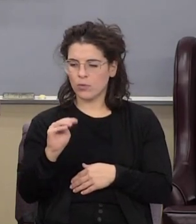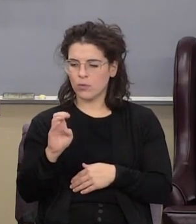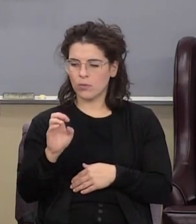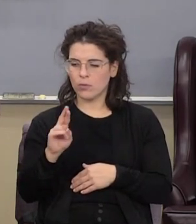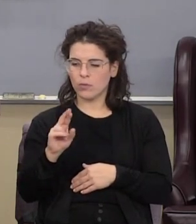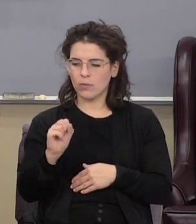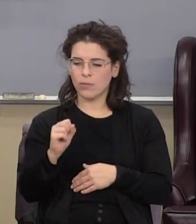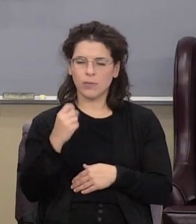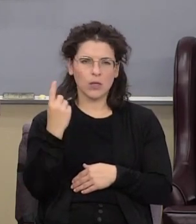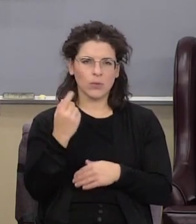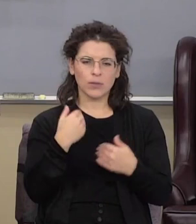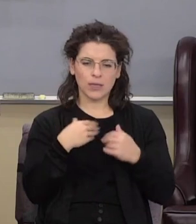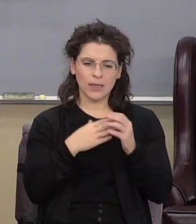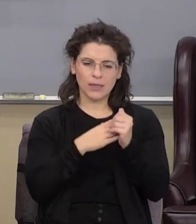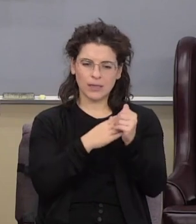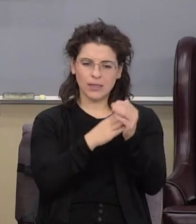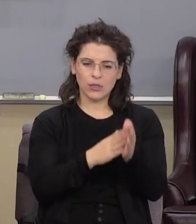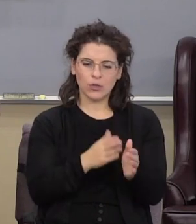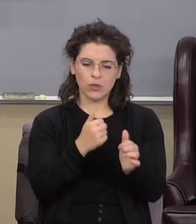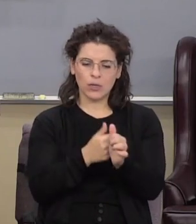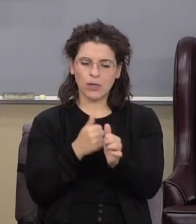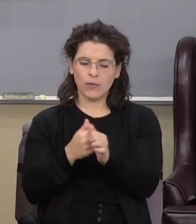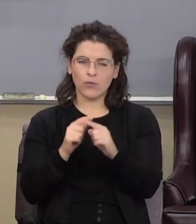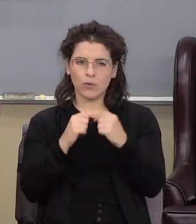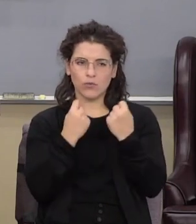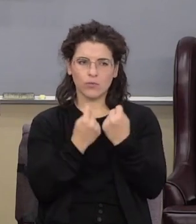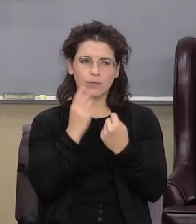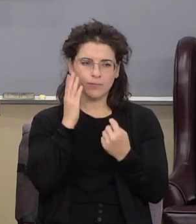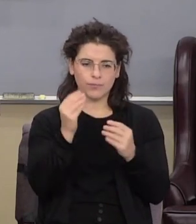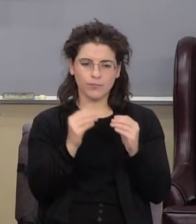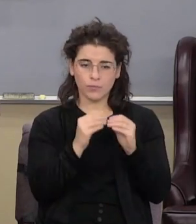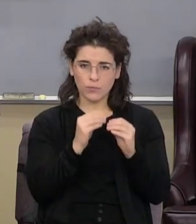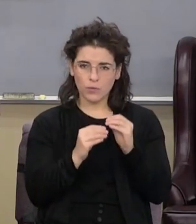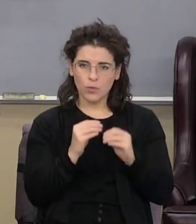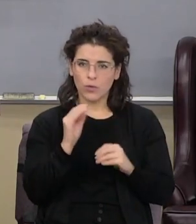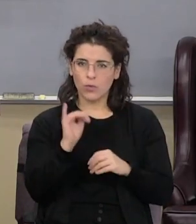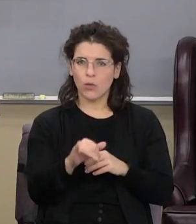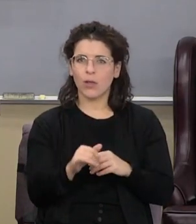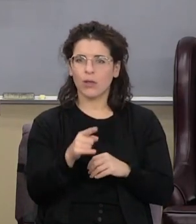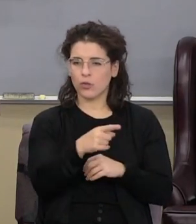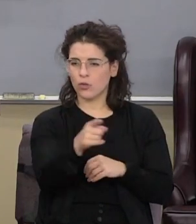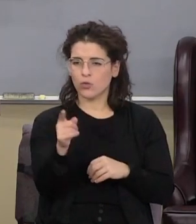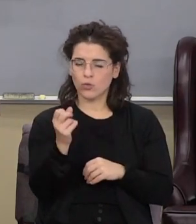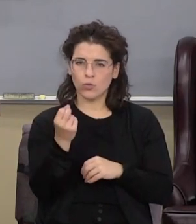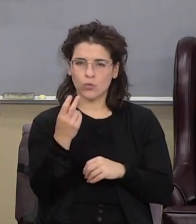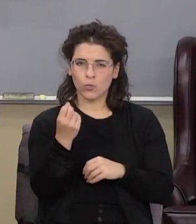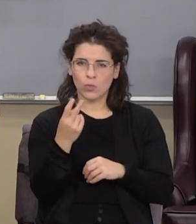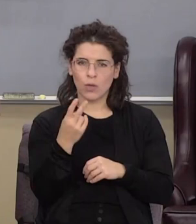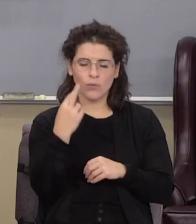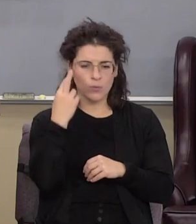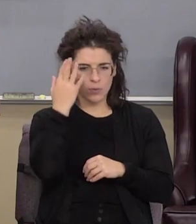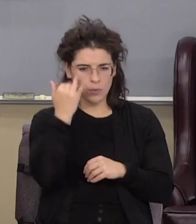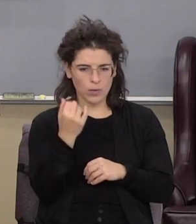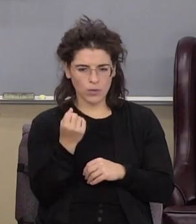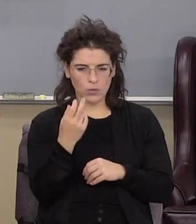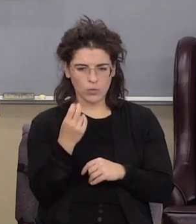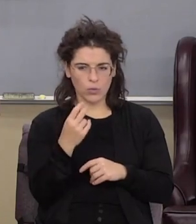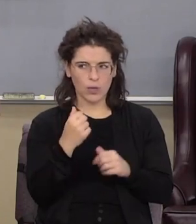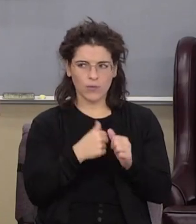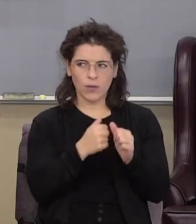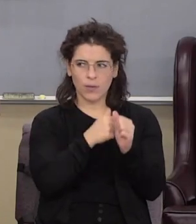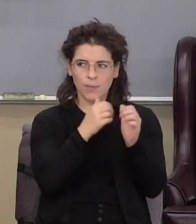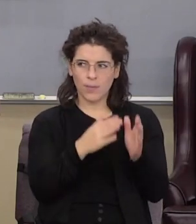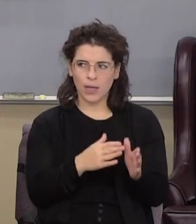tribe and said I'm going to restore that and you twelve the reason there are twelve apostles and not